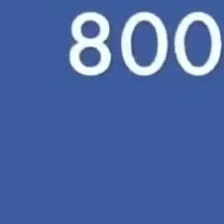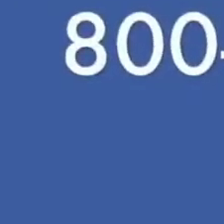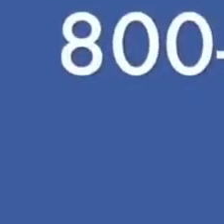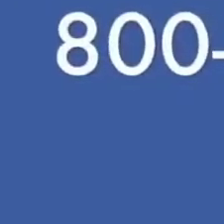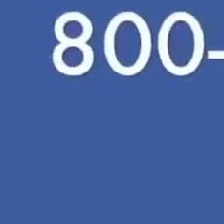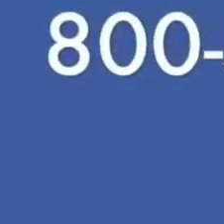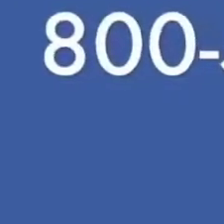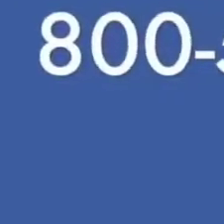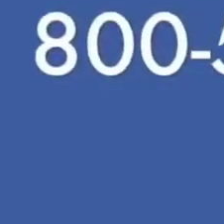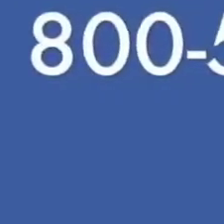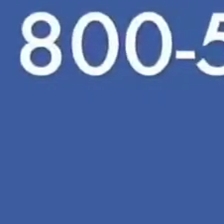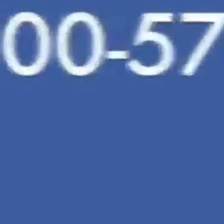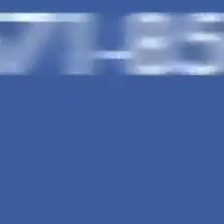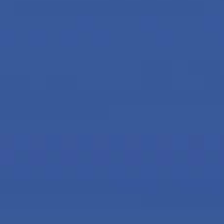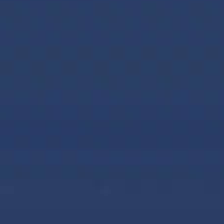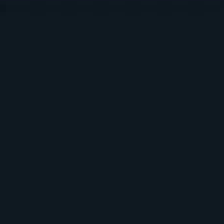So, stand